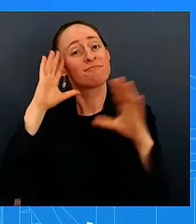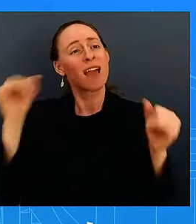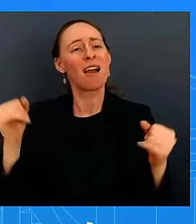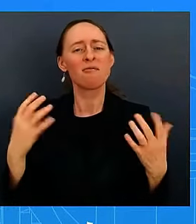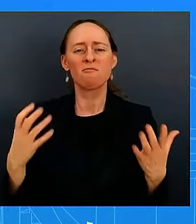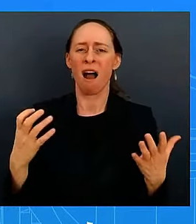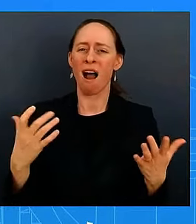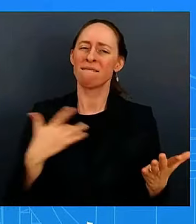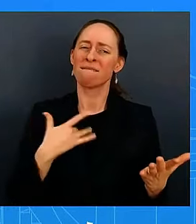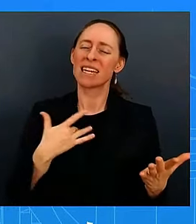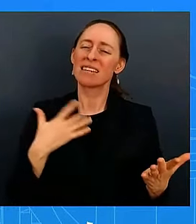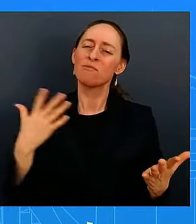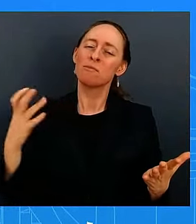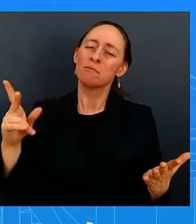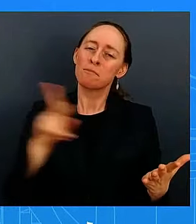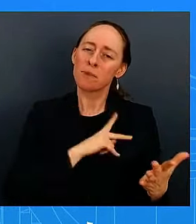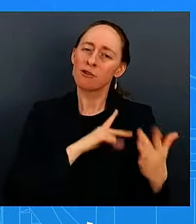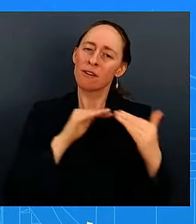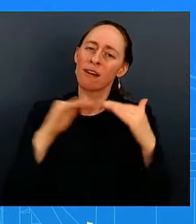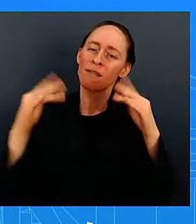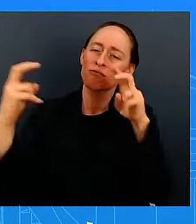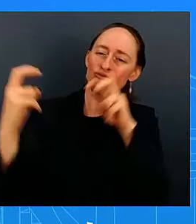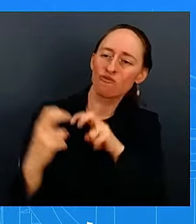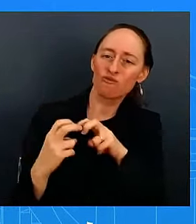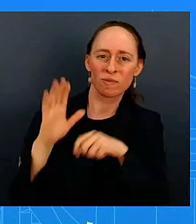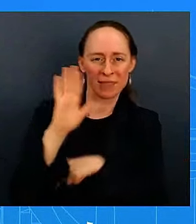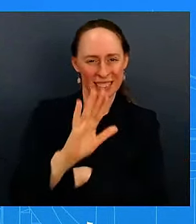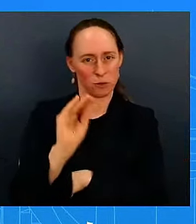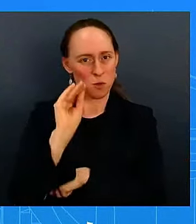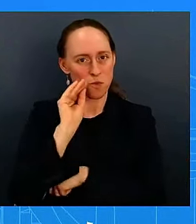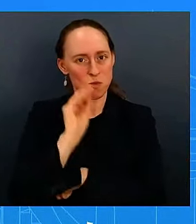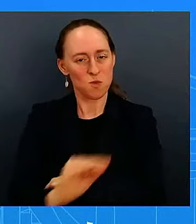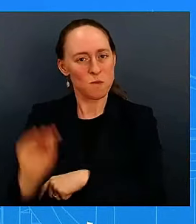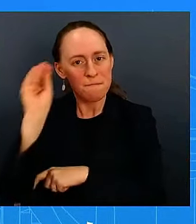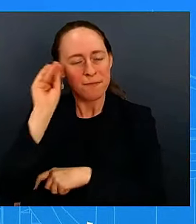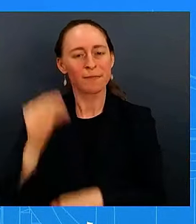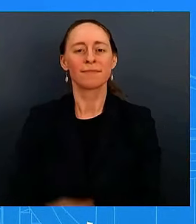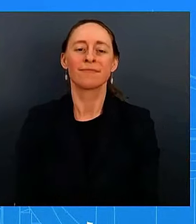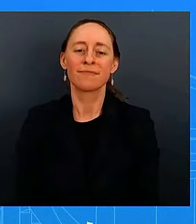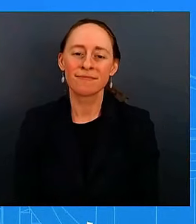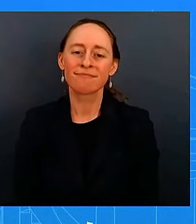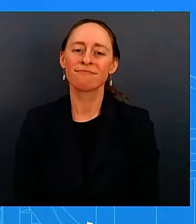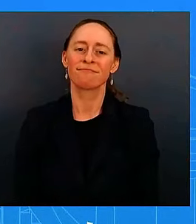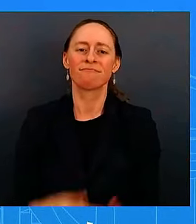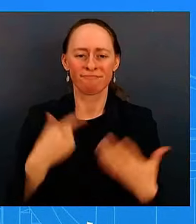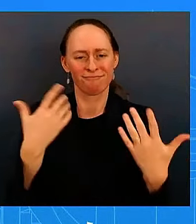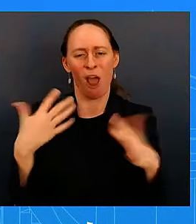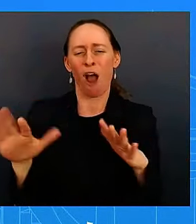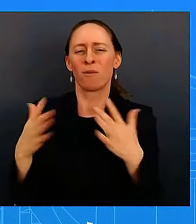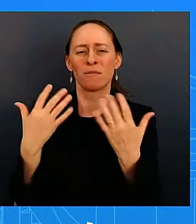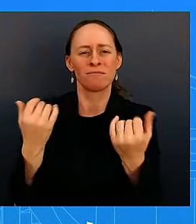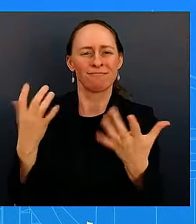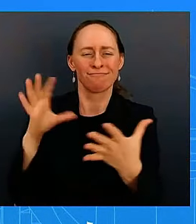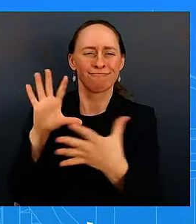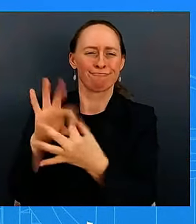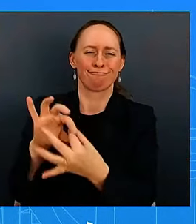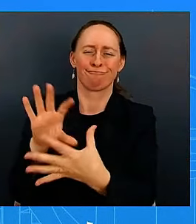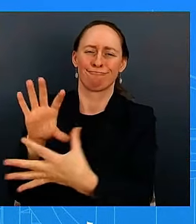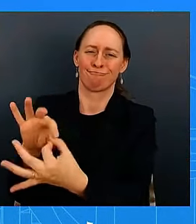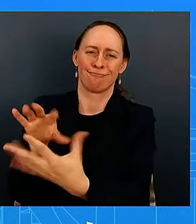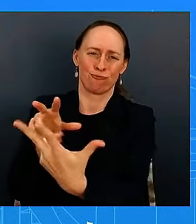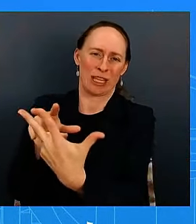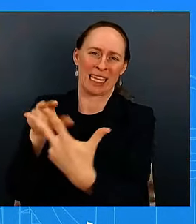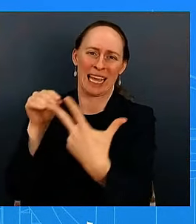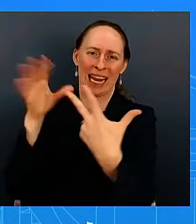he wants to uh certainly he has um has developed personal relationships with uh members of the quad and he wants to uh